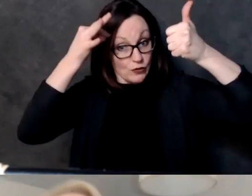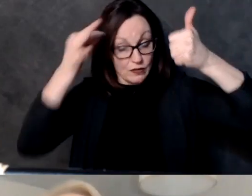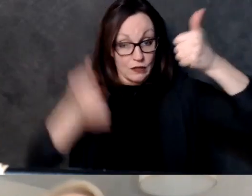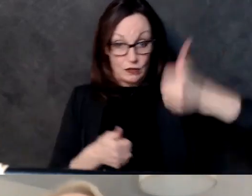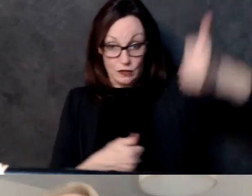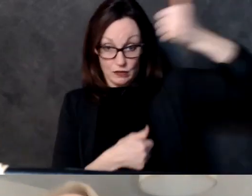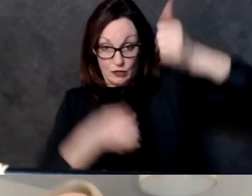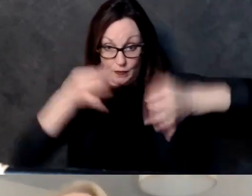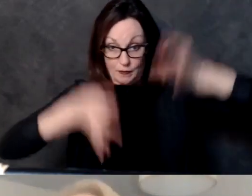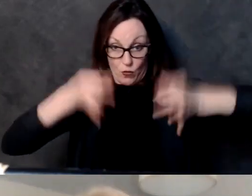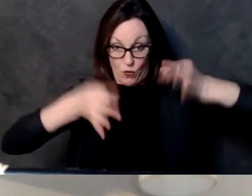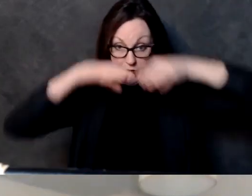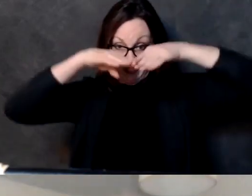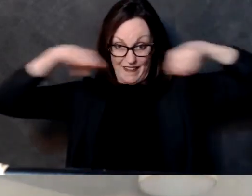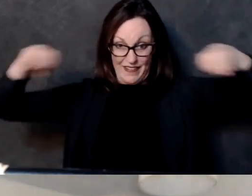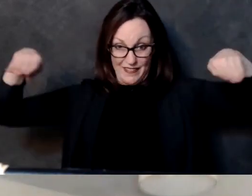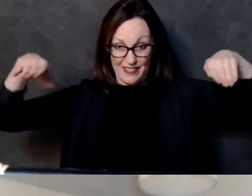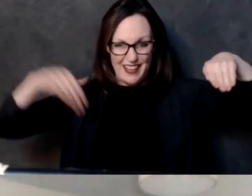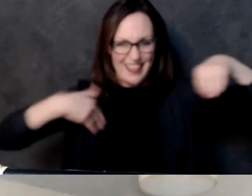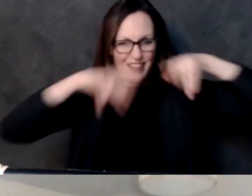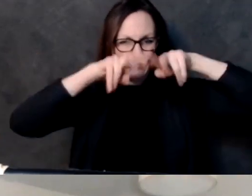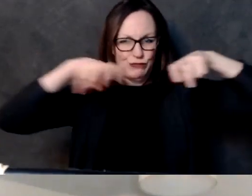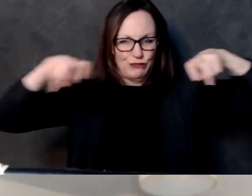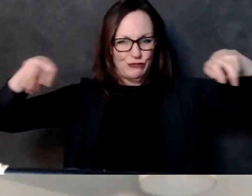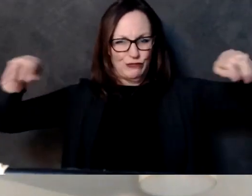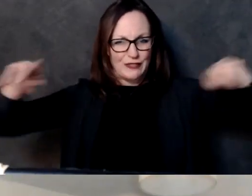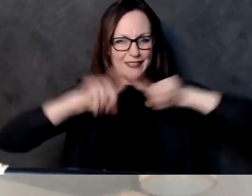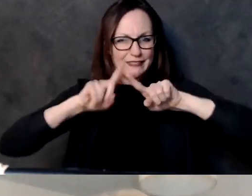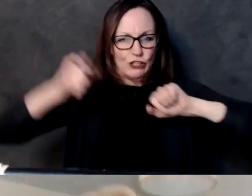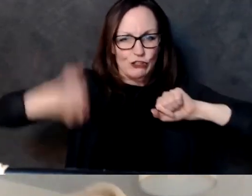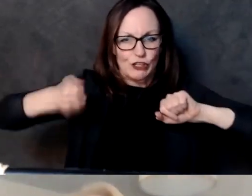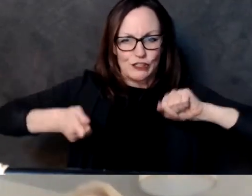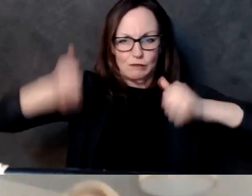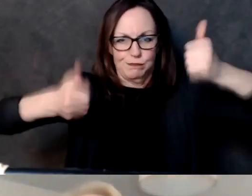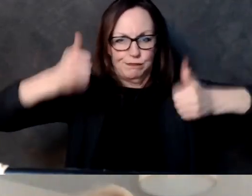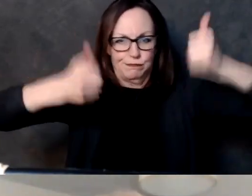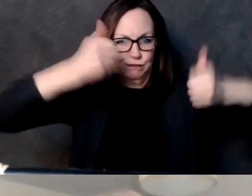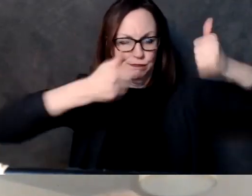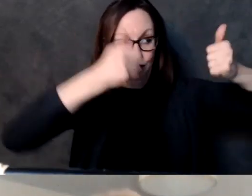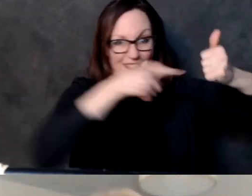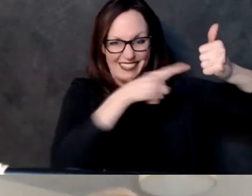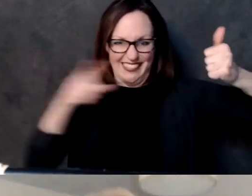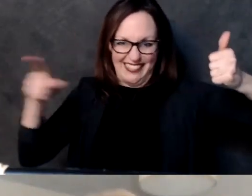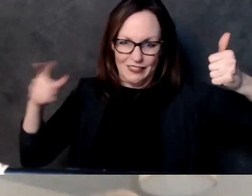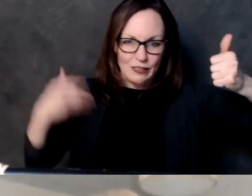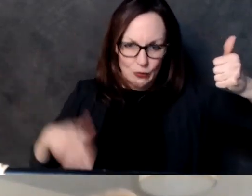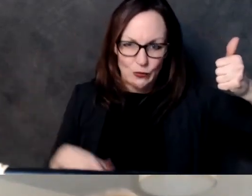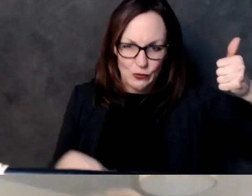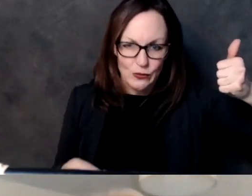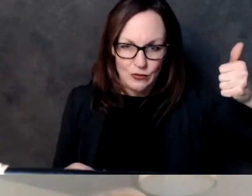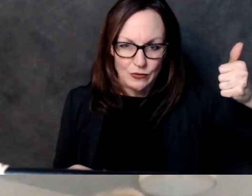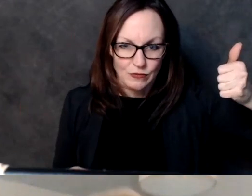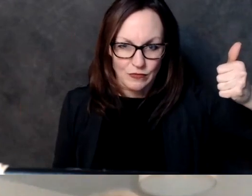overlaid it with ours that would mean we wouldn't know the maps until uh may no april